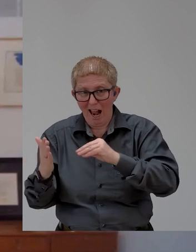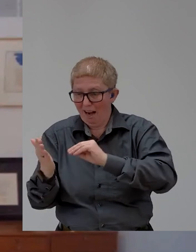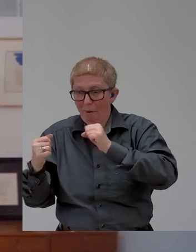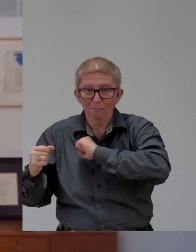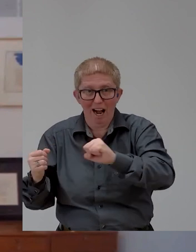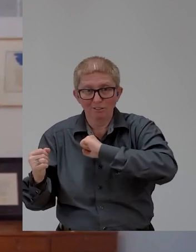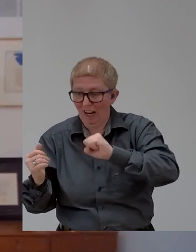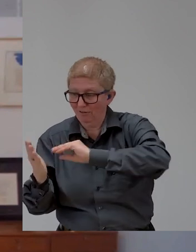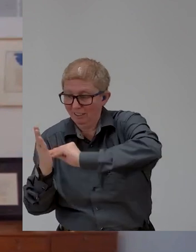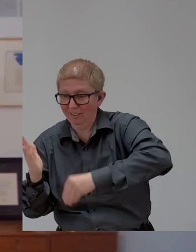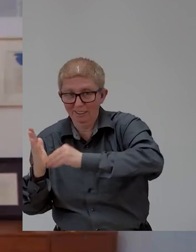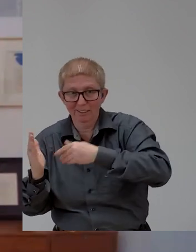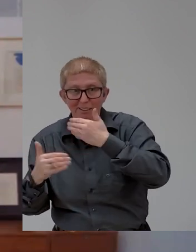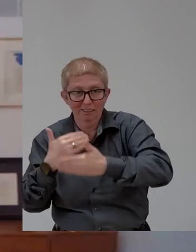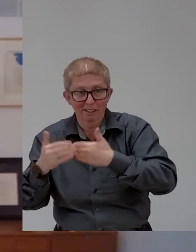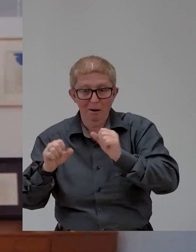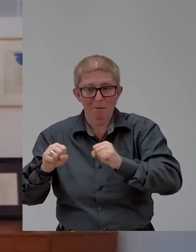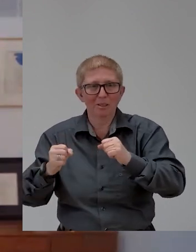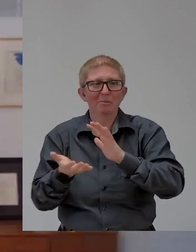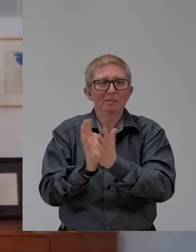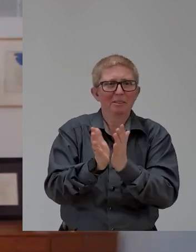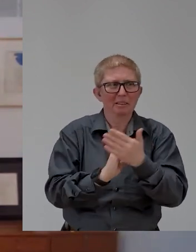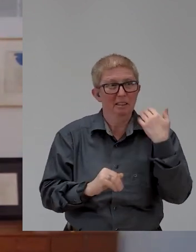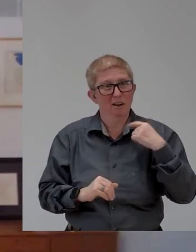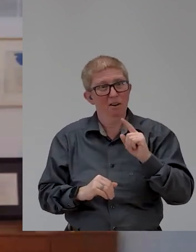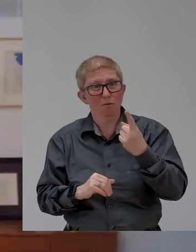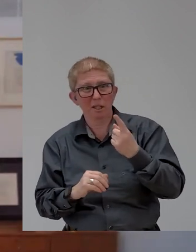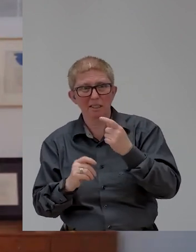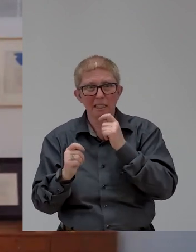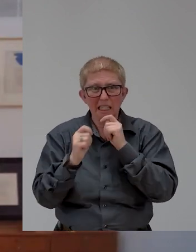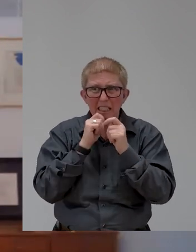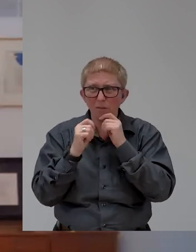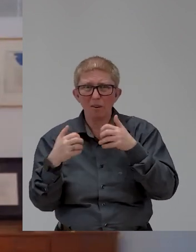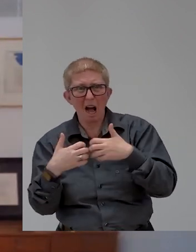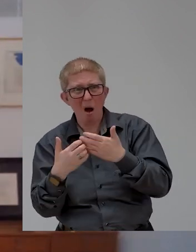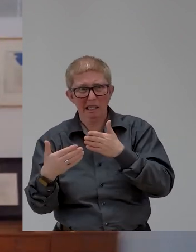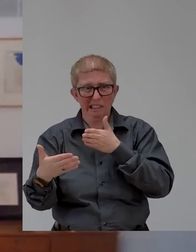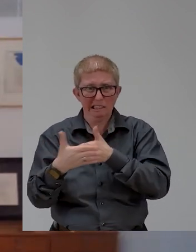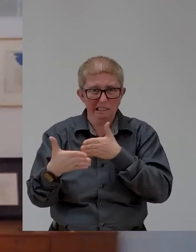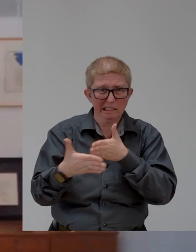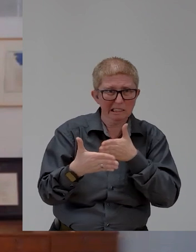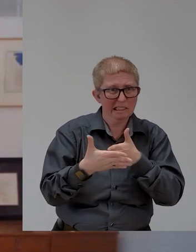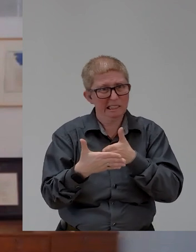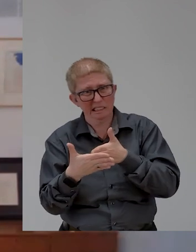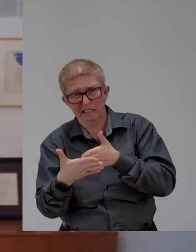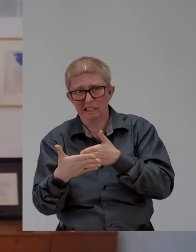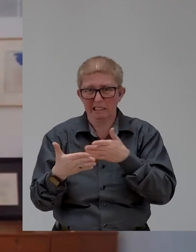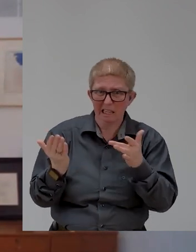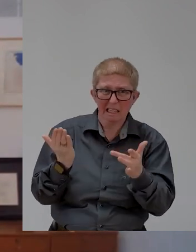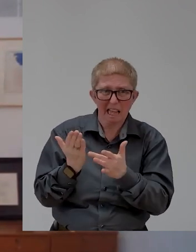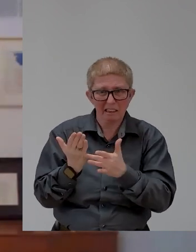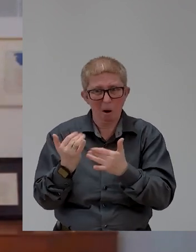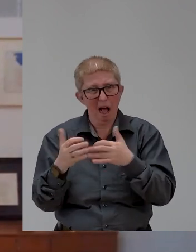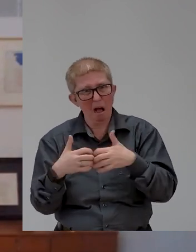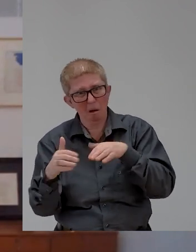expressed their fear that we're going to be dealing with the barriers created by inaccessible technologies that were procured on